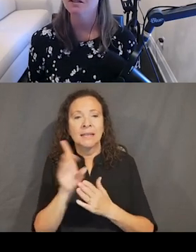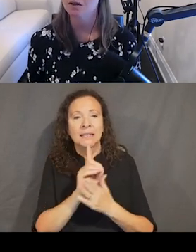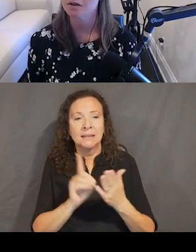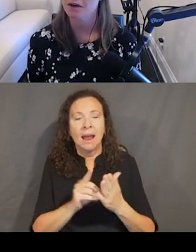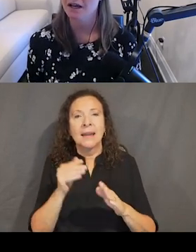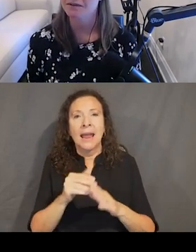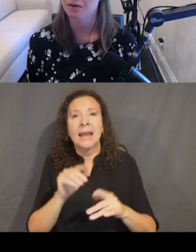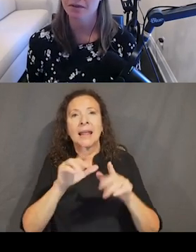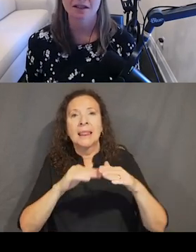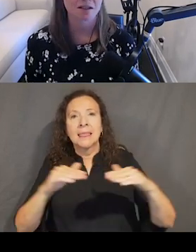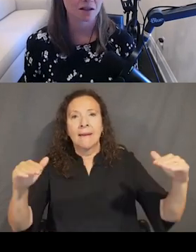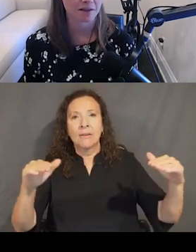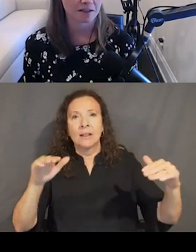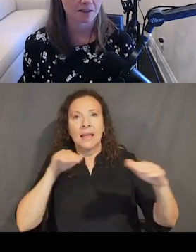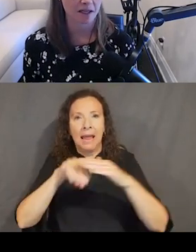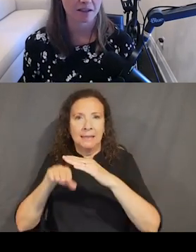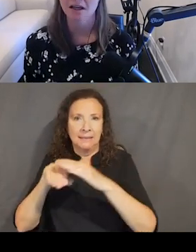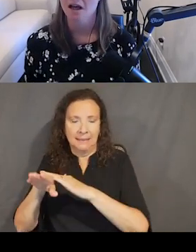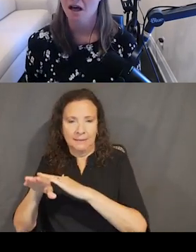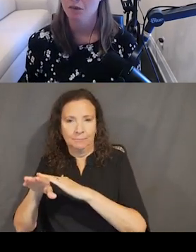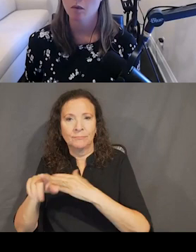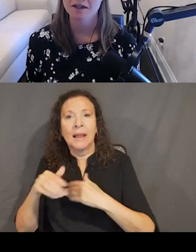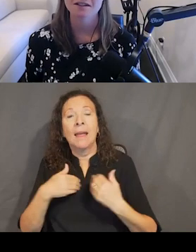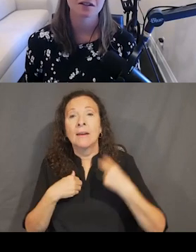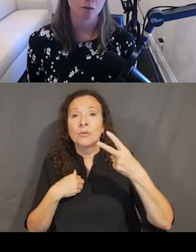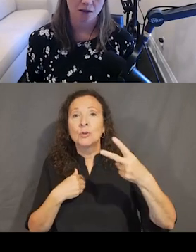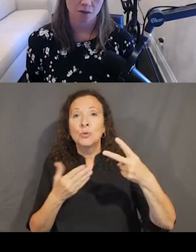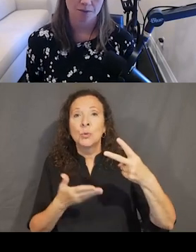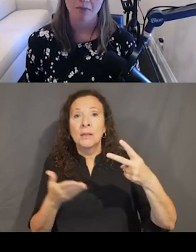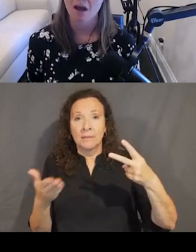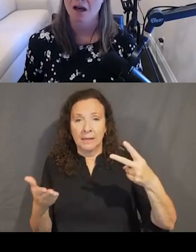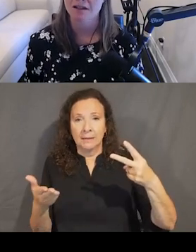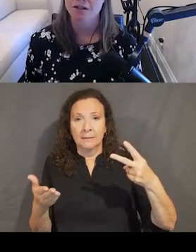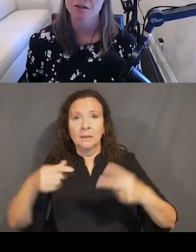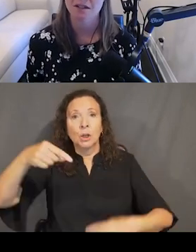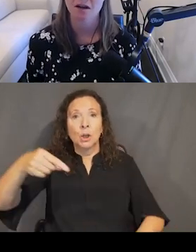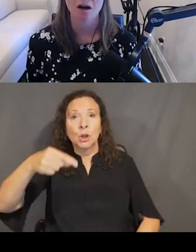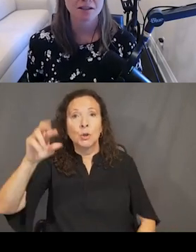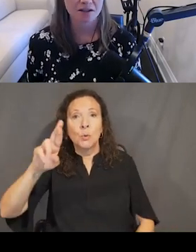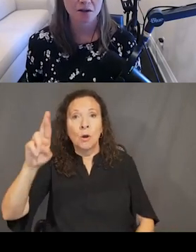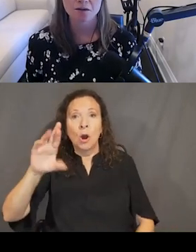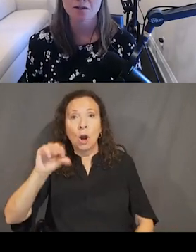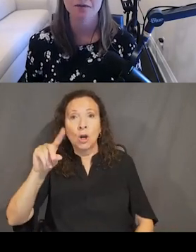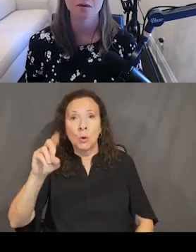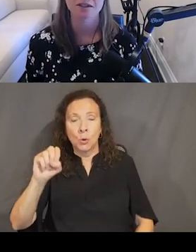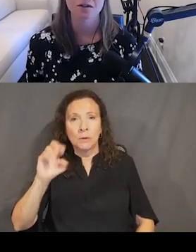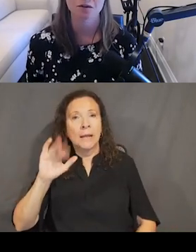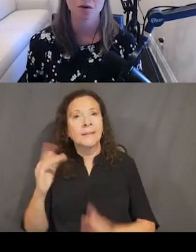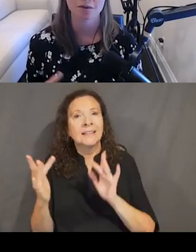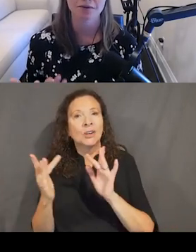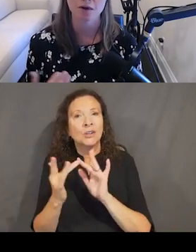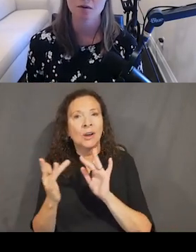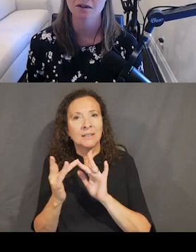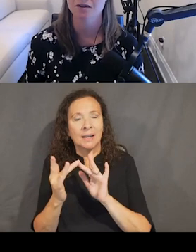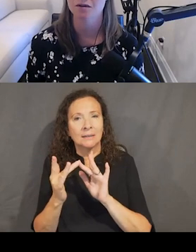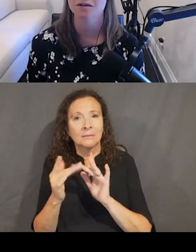And so, I have two things on this slide. One is a QR code, and so it's a contact code. So if you wanted to